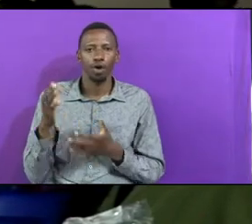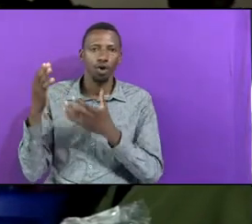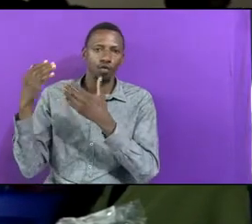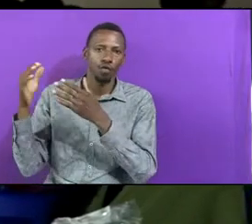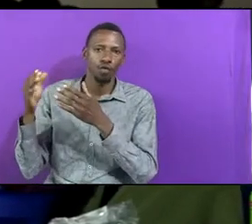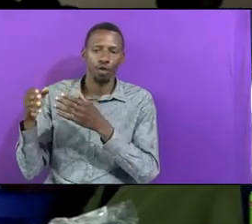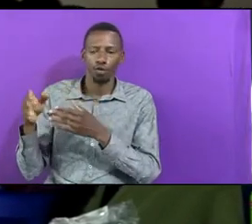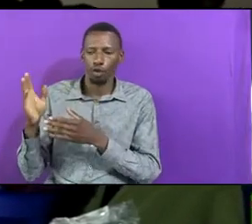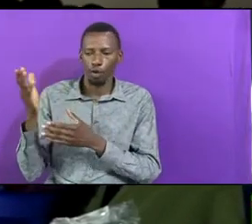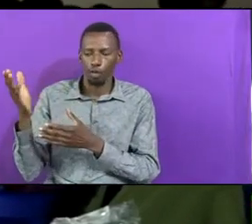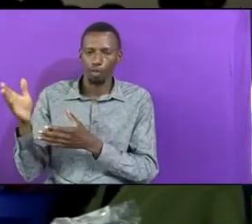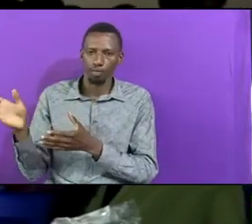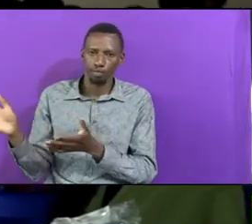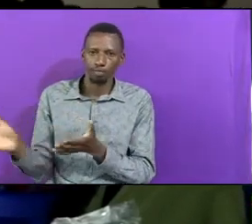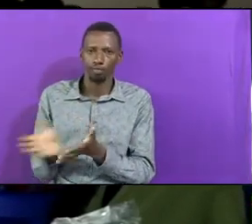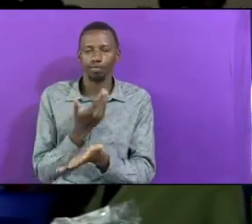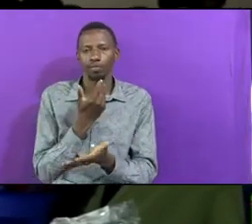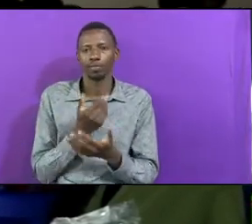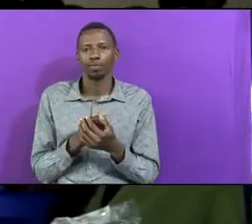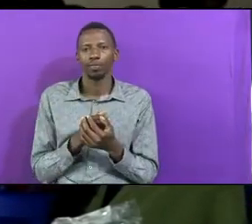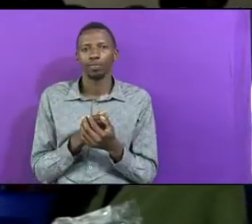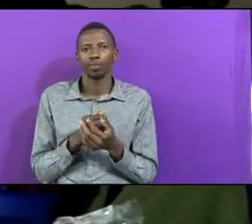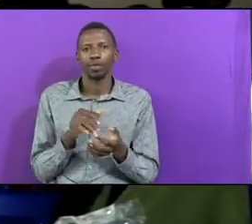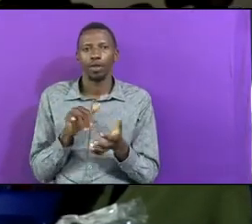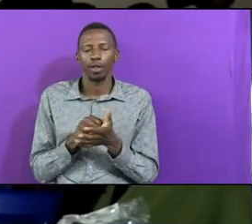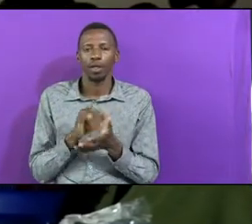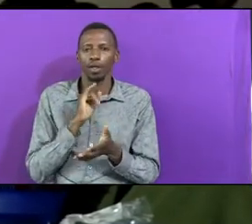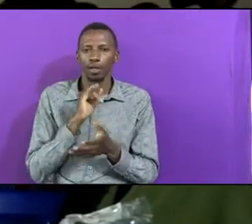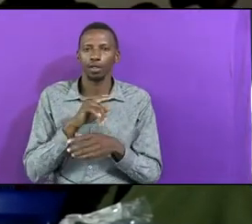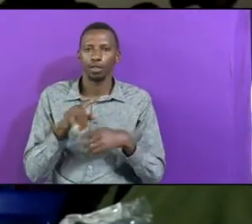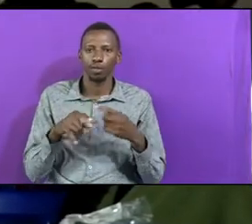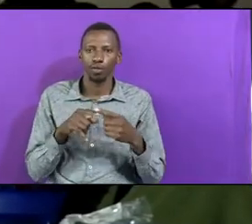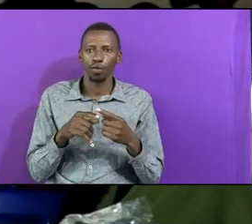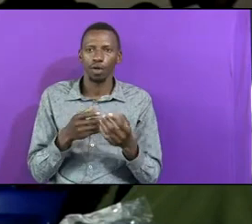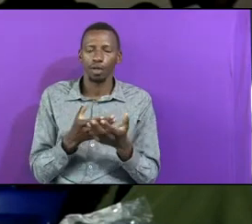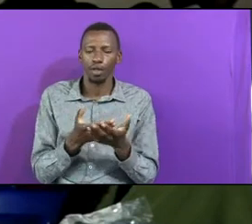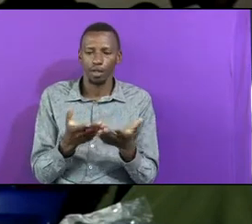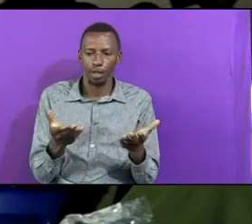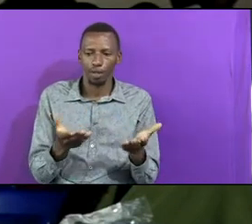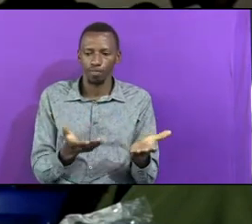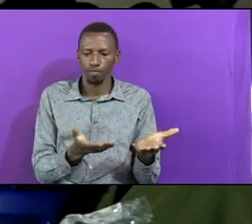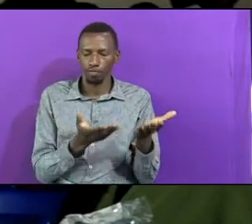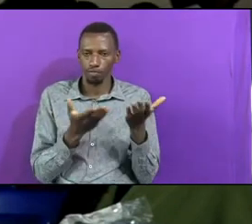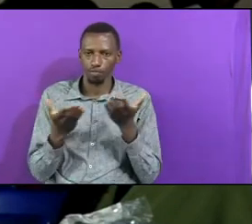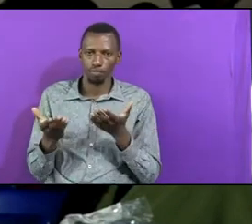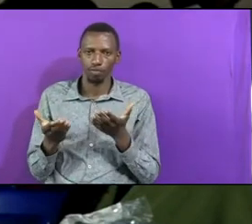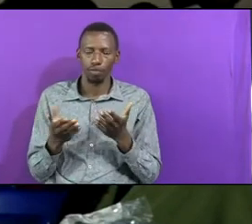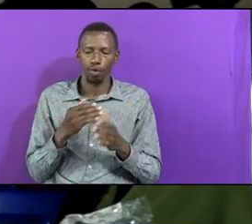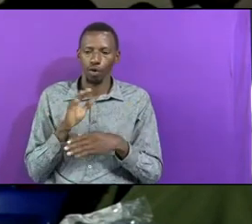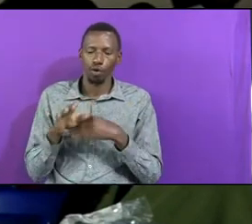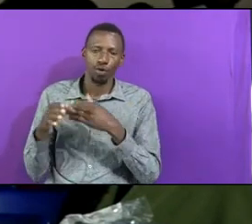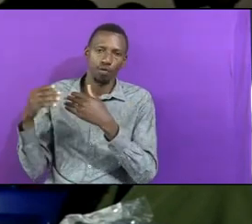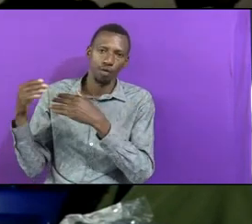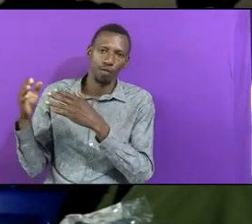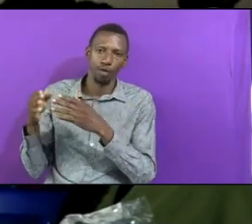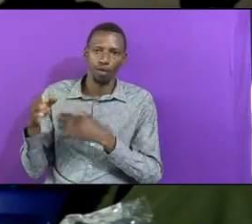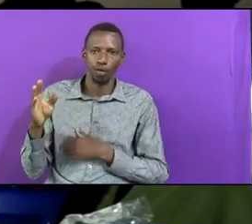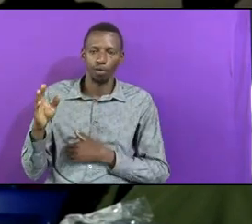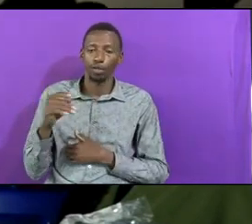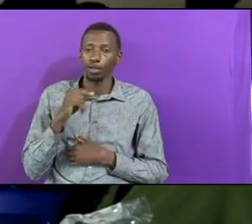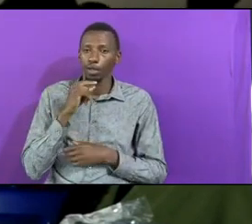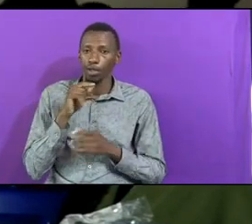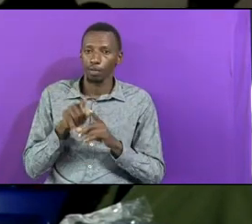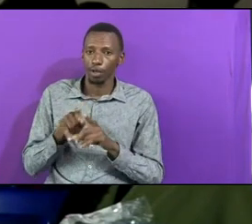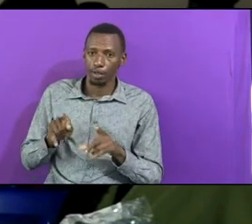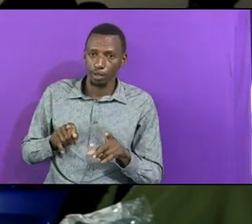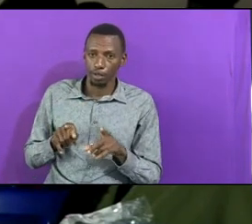Within You And That's When They Gave Him All The What The Foreign Gods My Brothers And Sisters That's Your Assignment